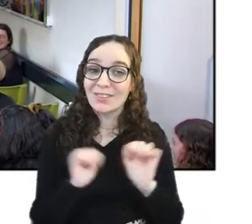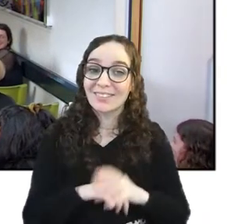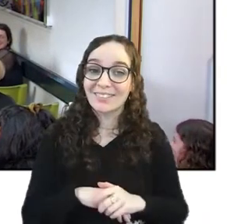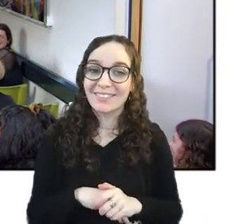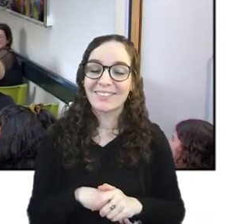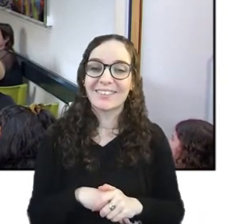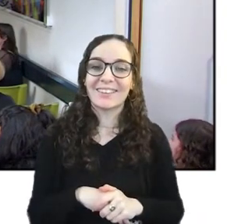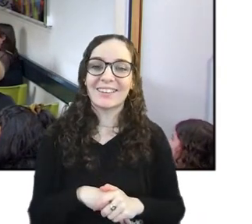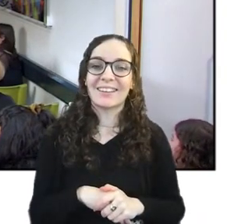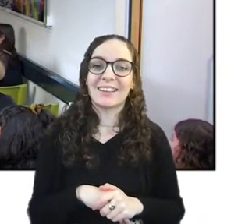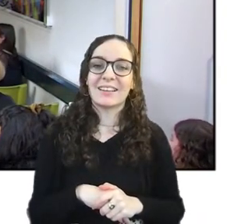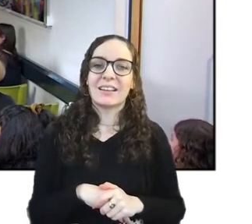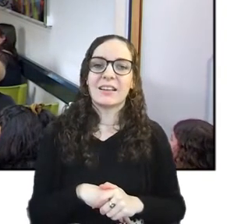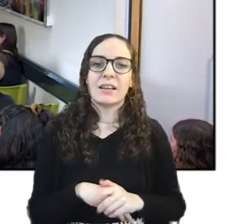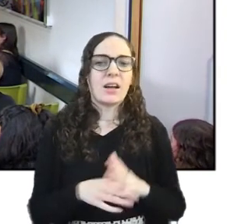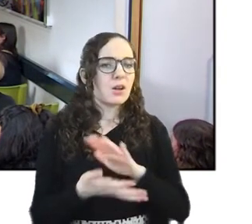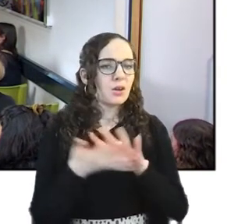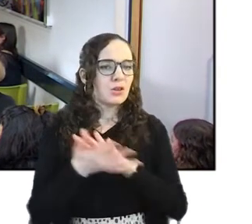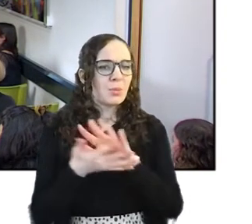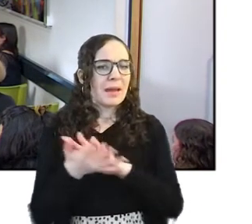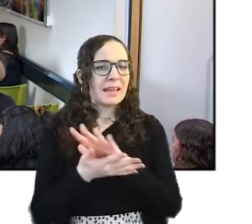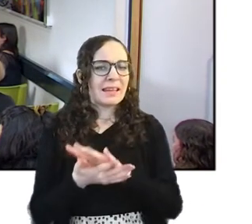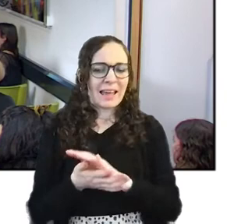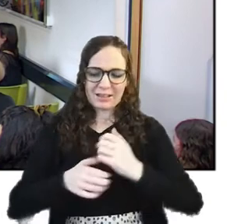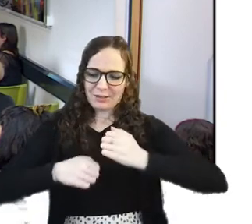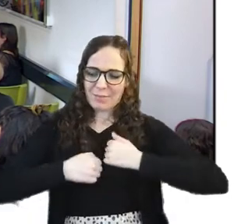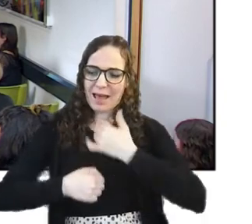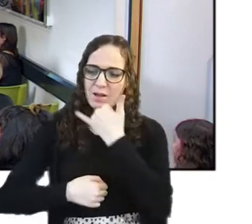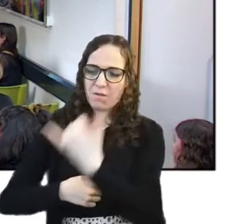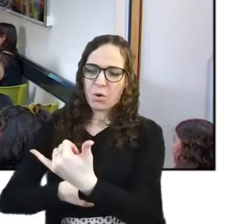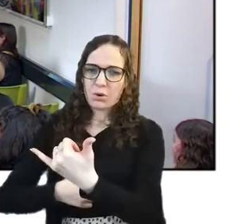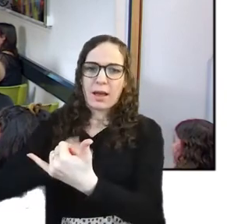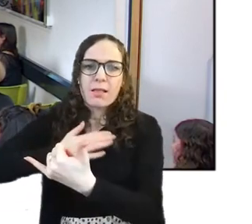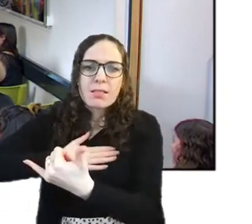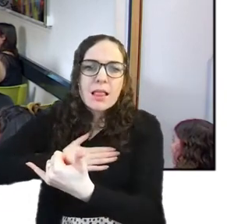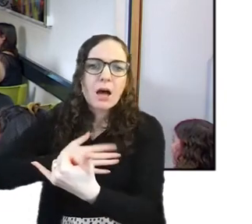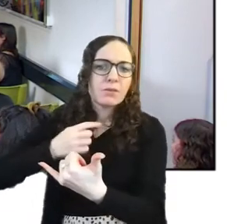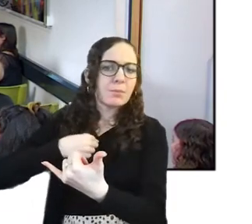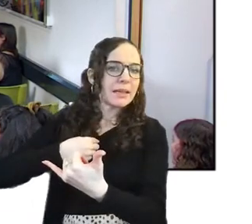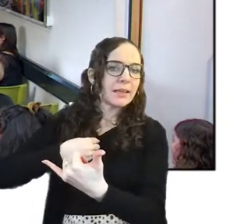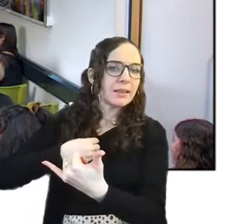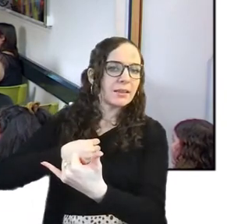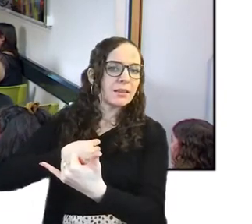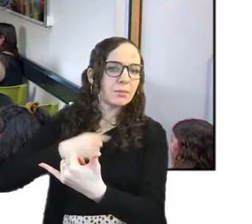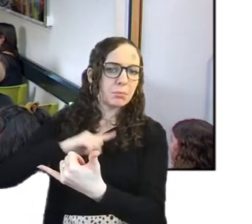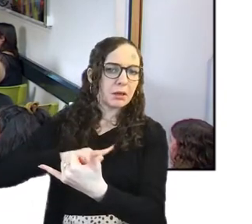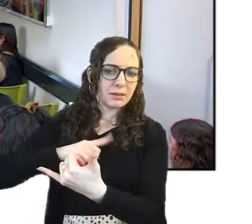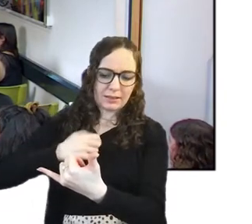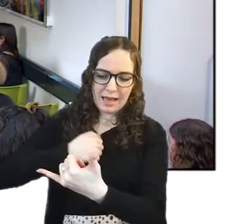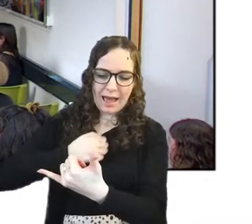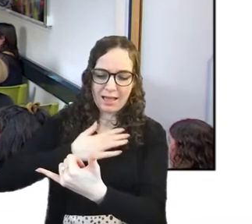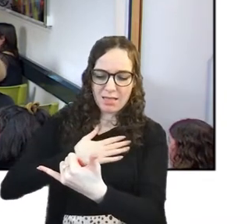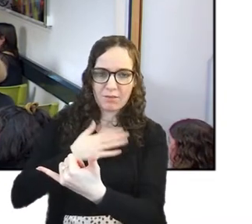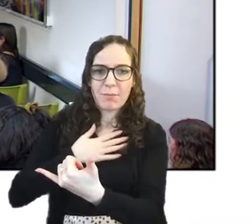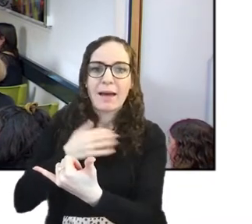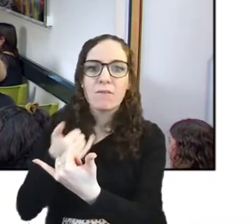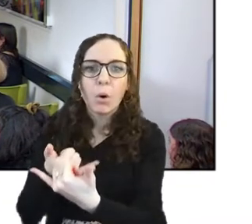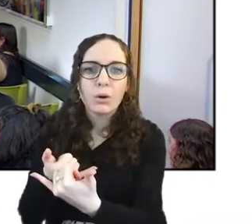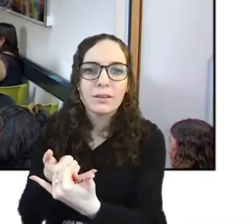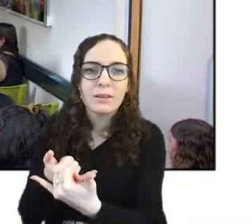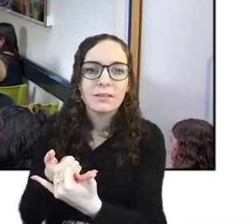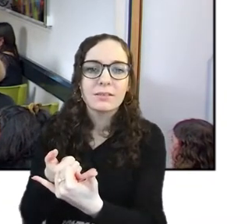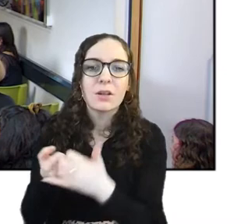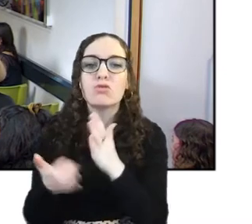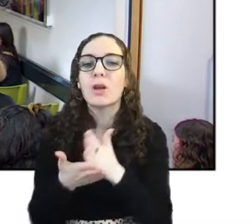what i think does your phone love you yeah i mean i think first of all we need to love our phones more and then